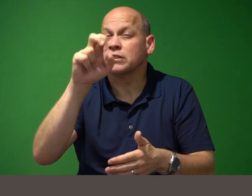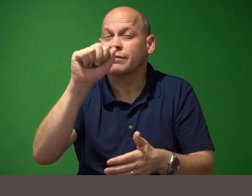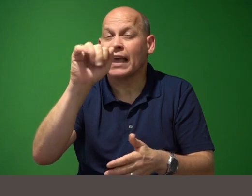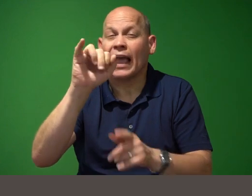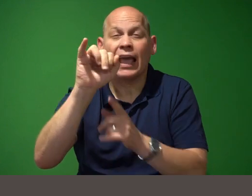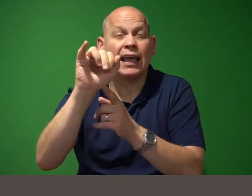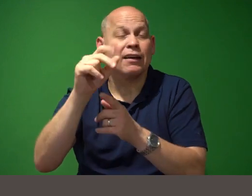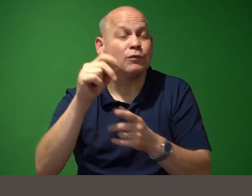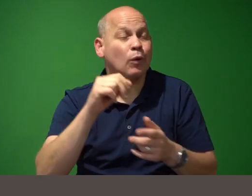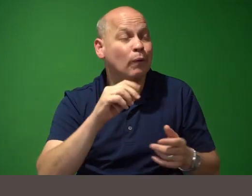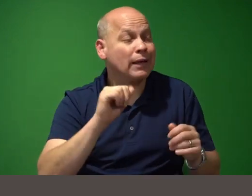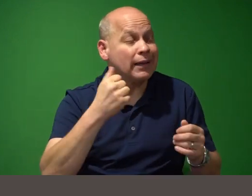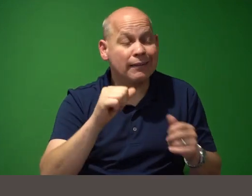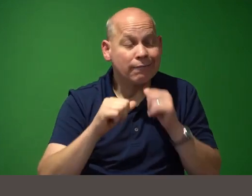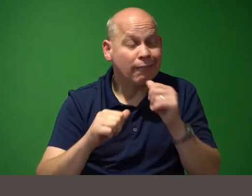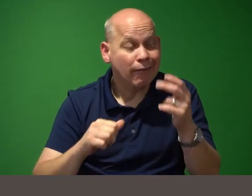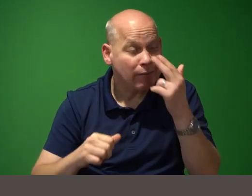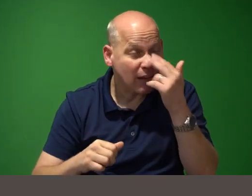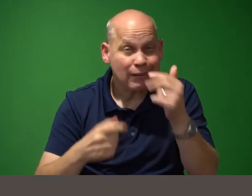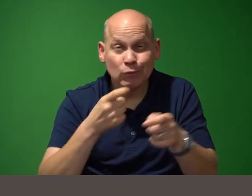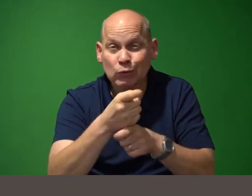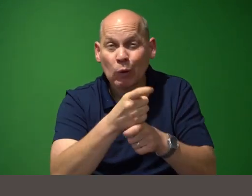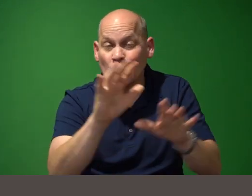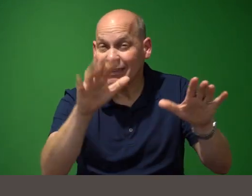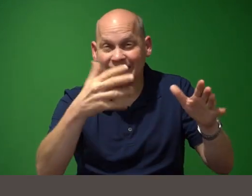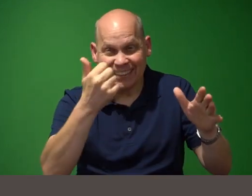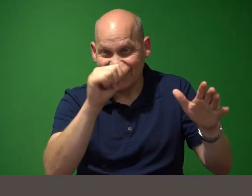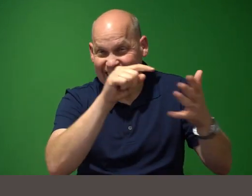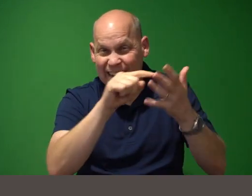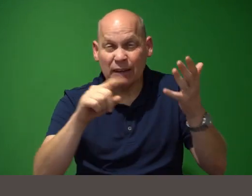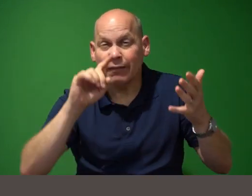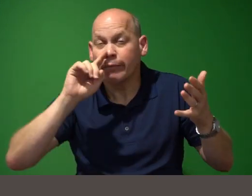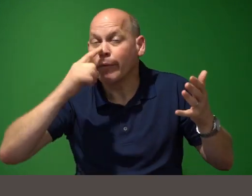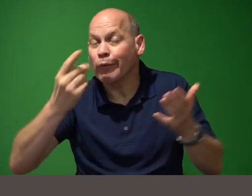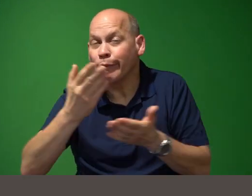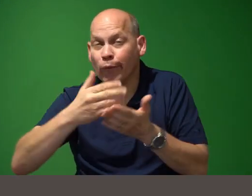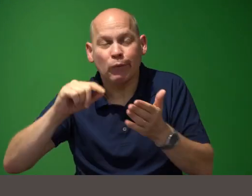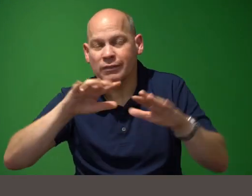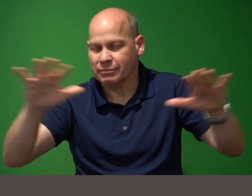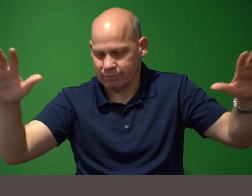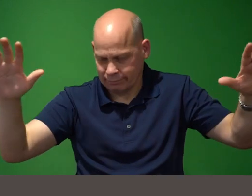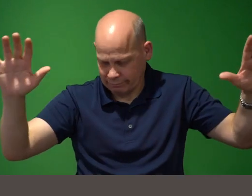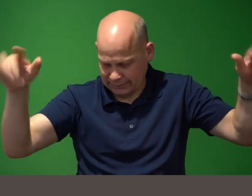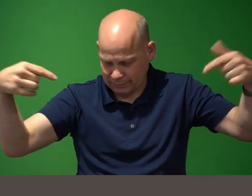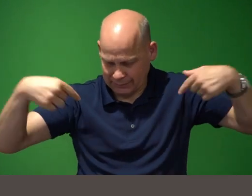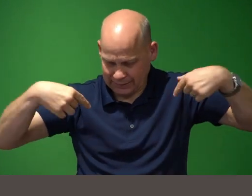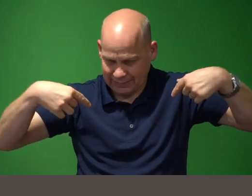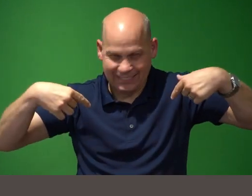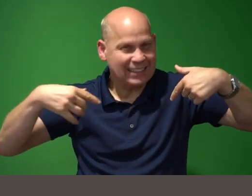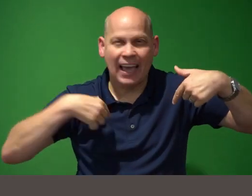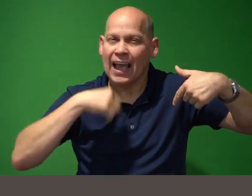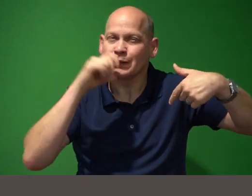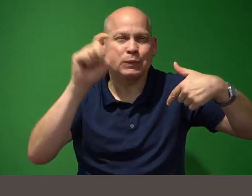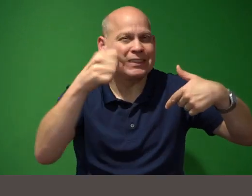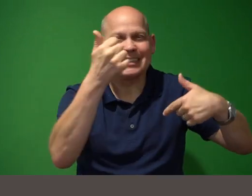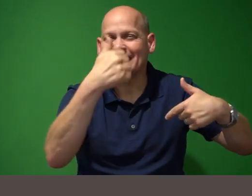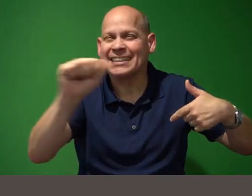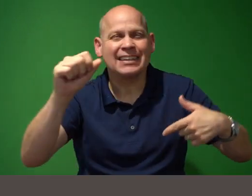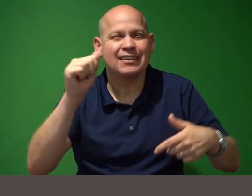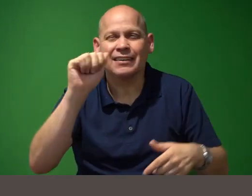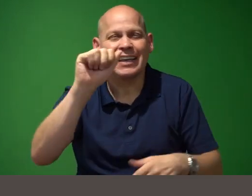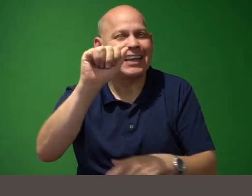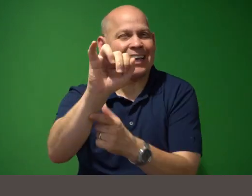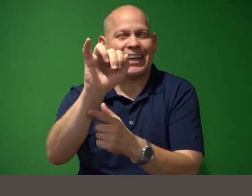and kind of boring segments that's all me i don't need any artificial intelligence to help with that